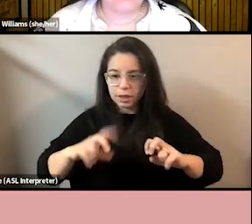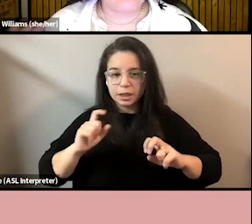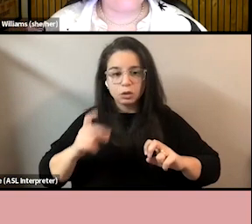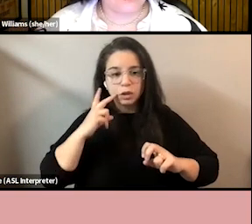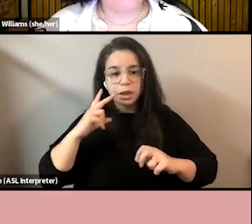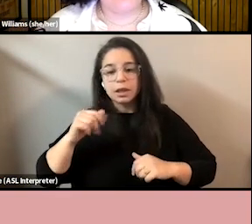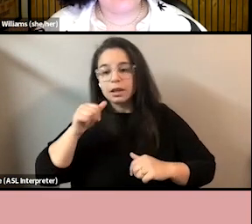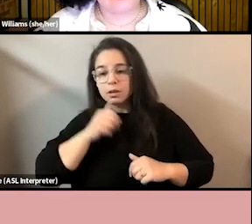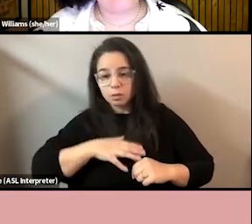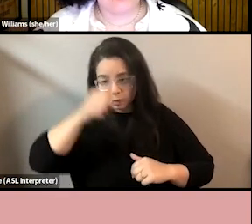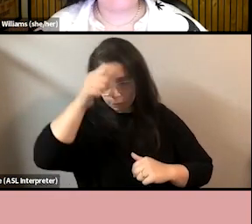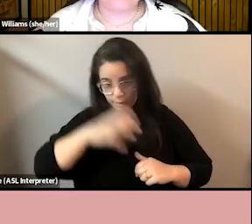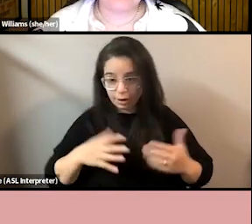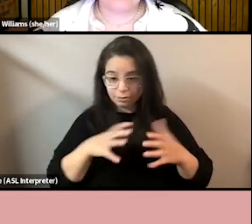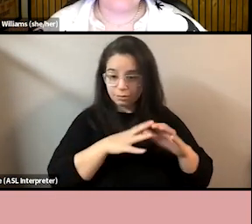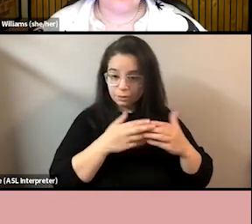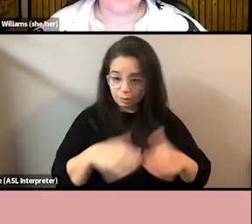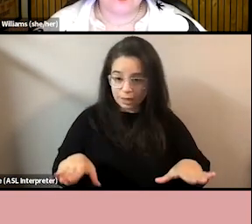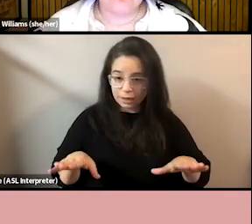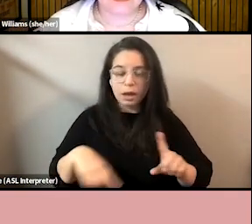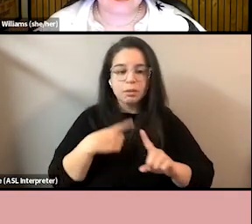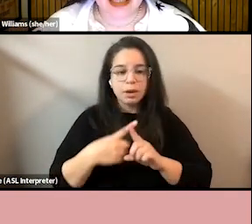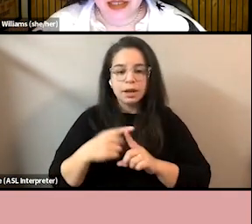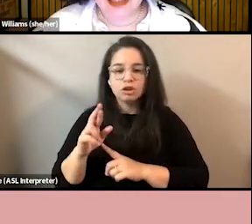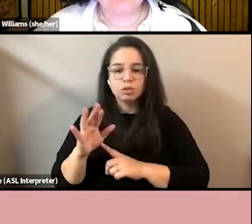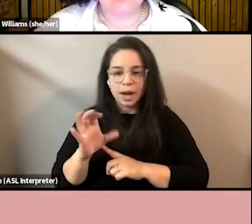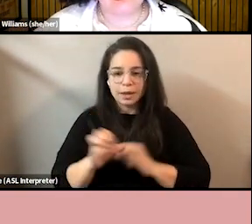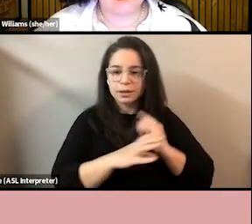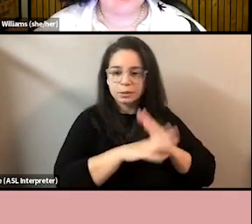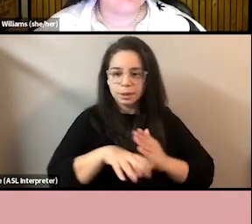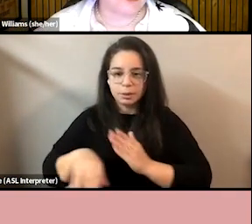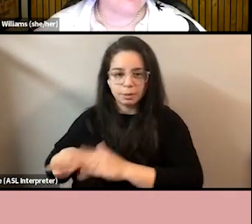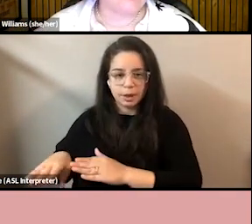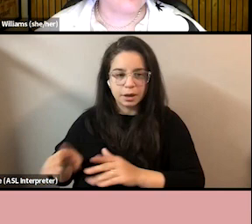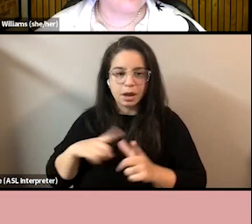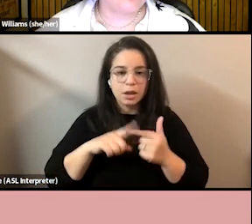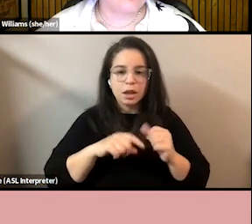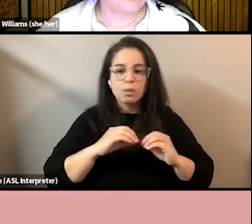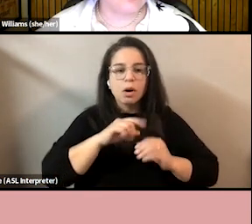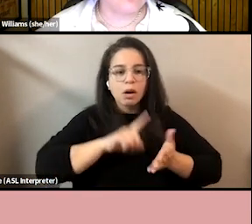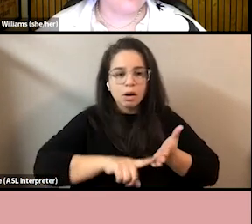gender, and then we can get a better idea of the conversation that's been lacking until now.